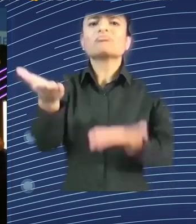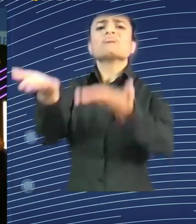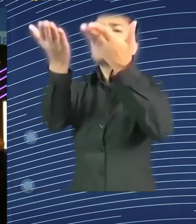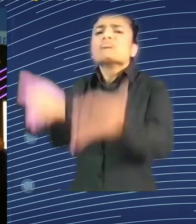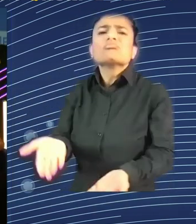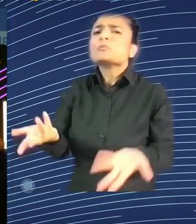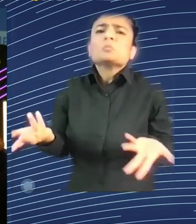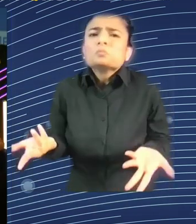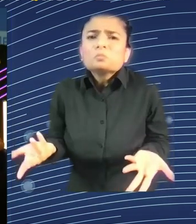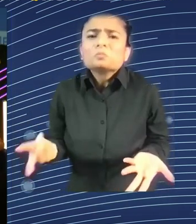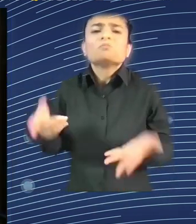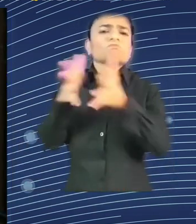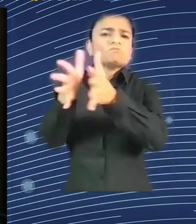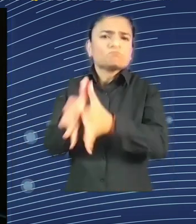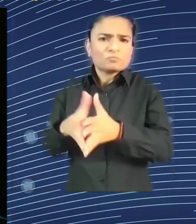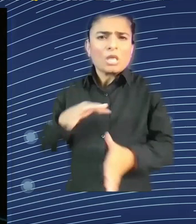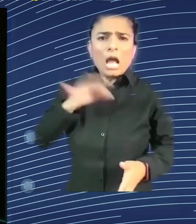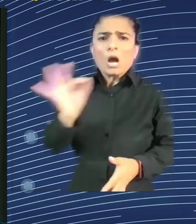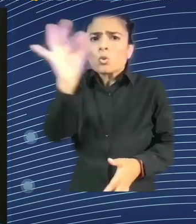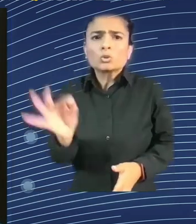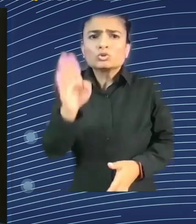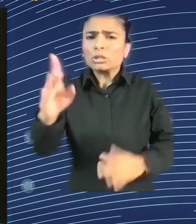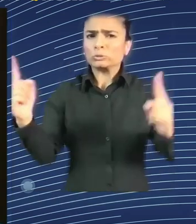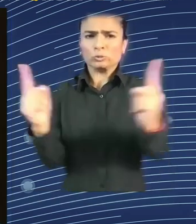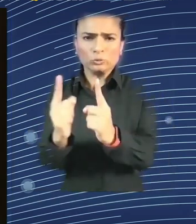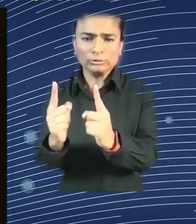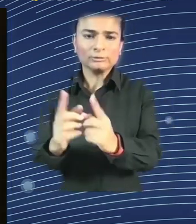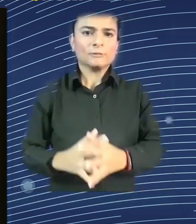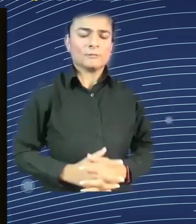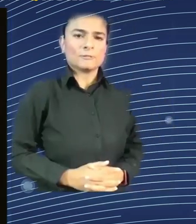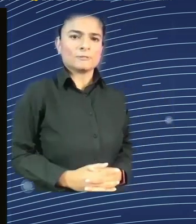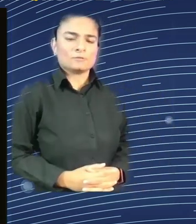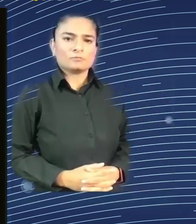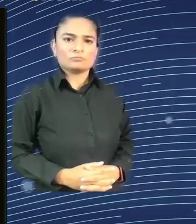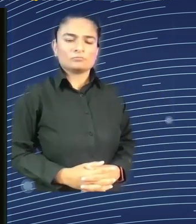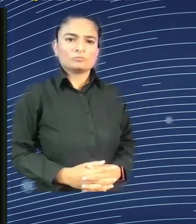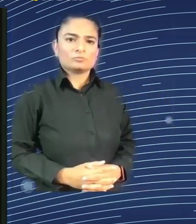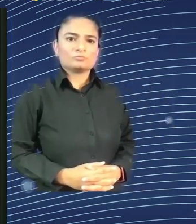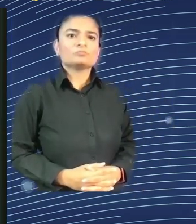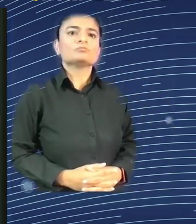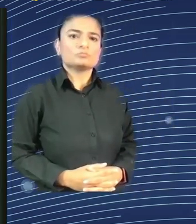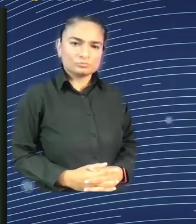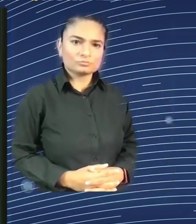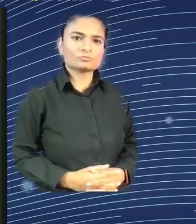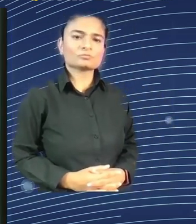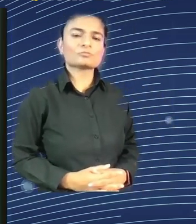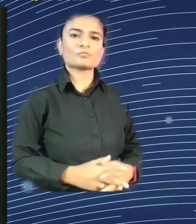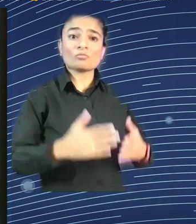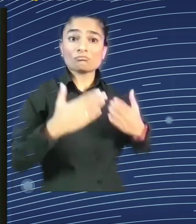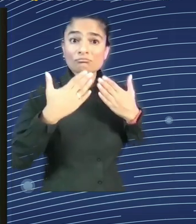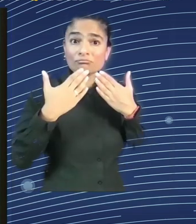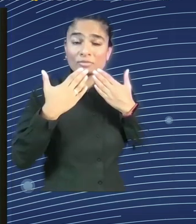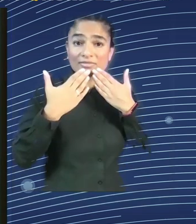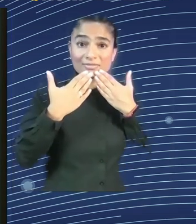participate? Thank you very much for the wonderful presentation and panel. My name is Marinos